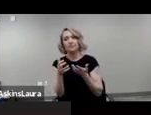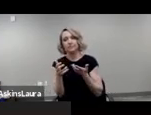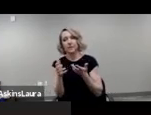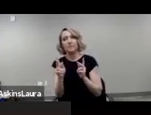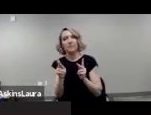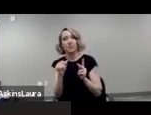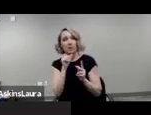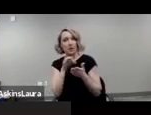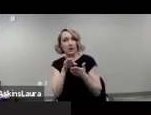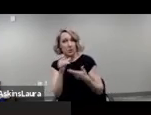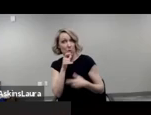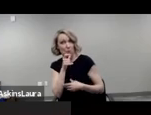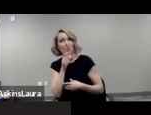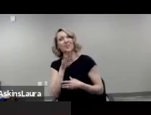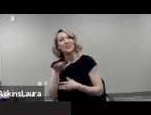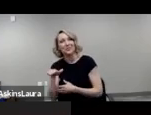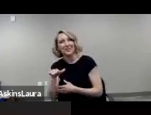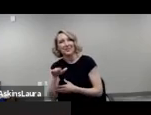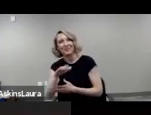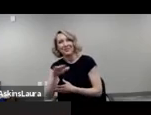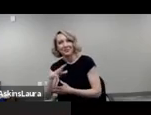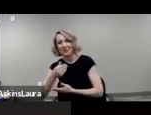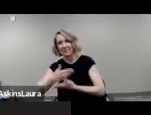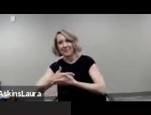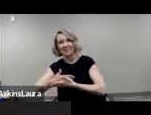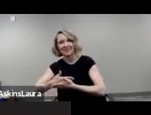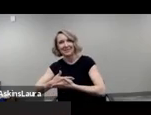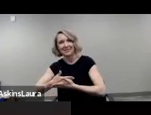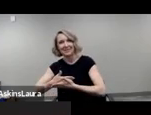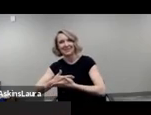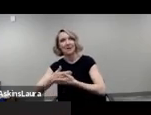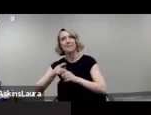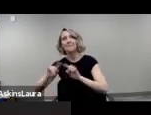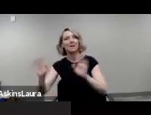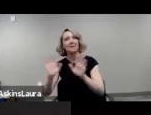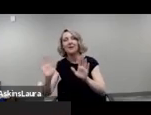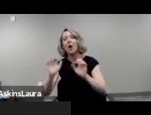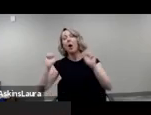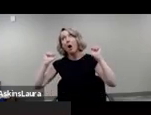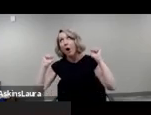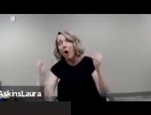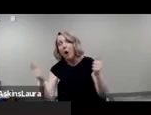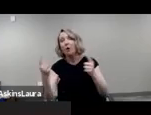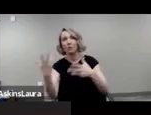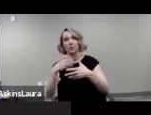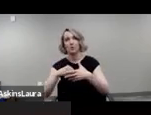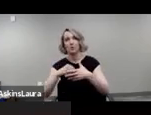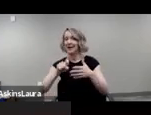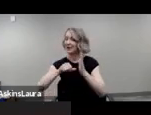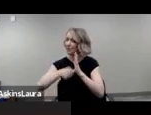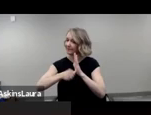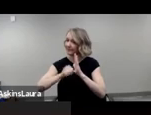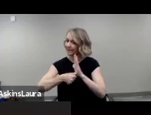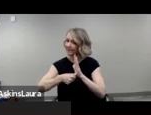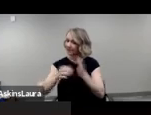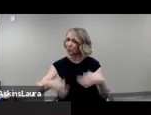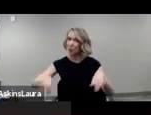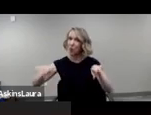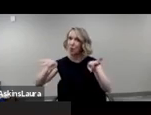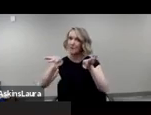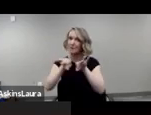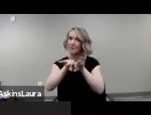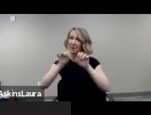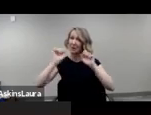uh uncounted are children children and babies everyone count i cannot stress enough everyone counts